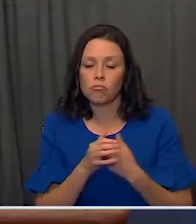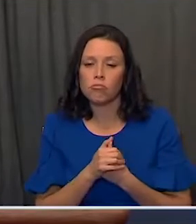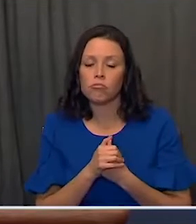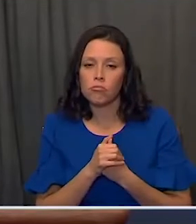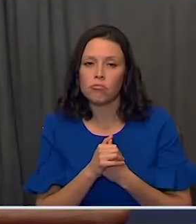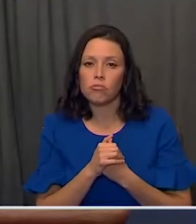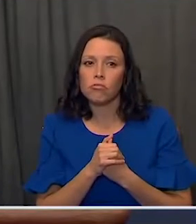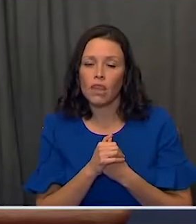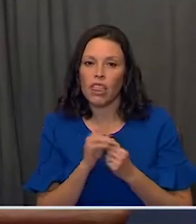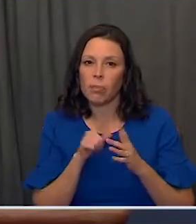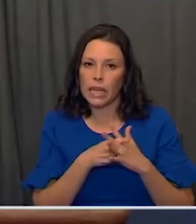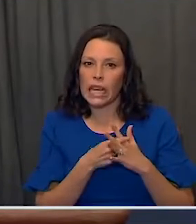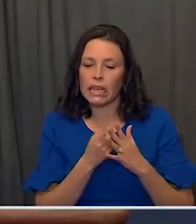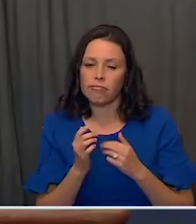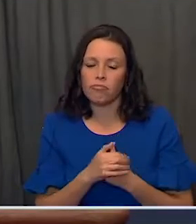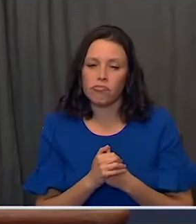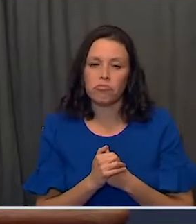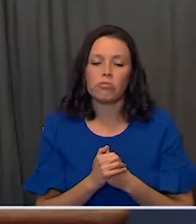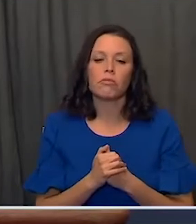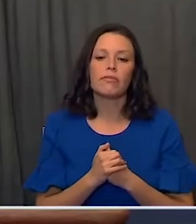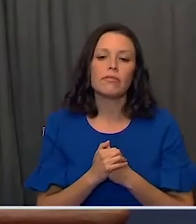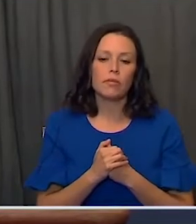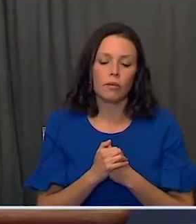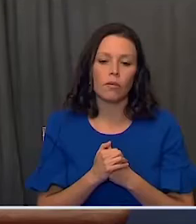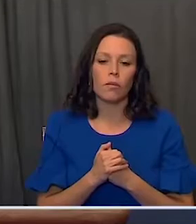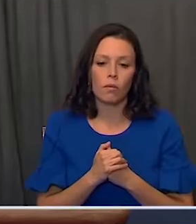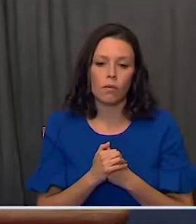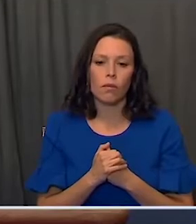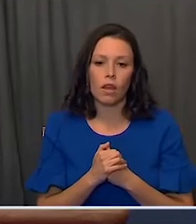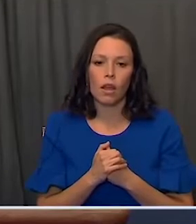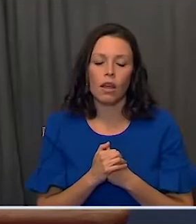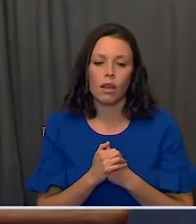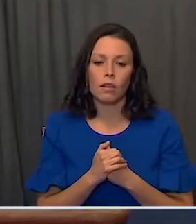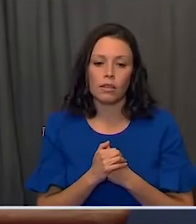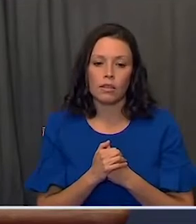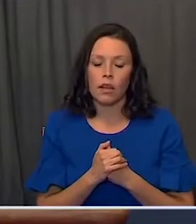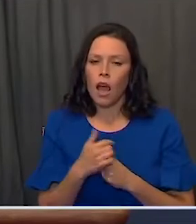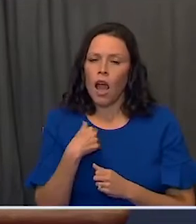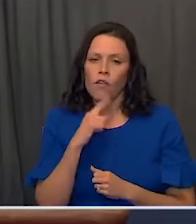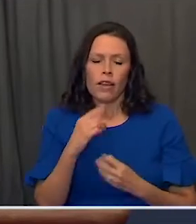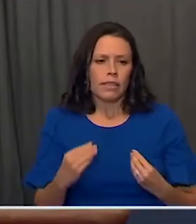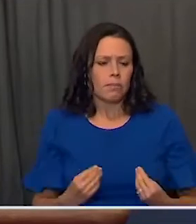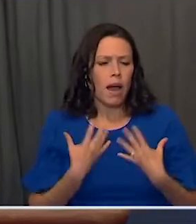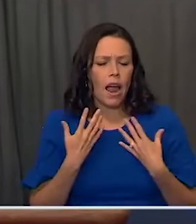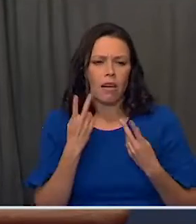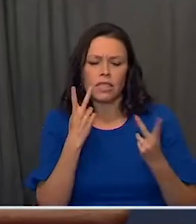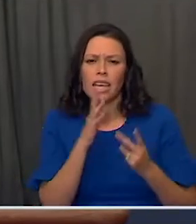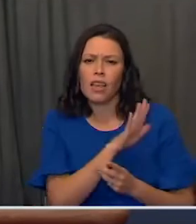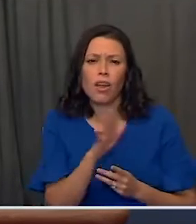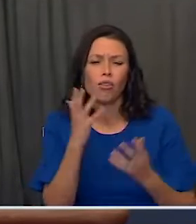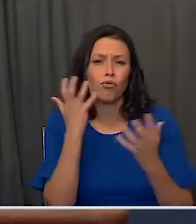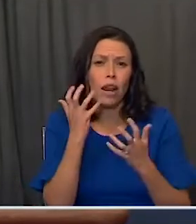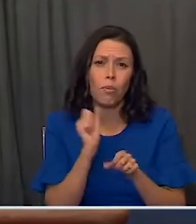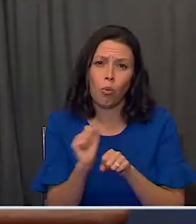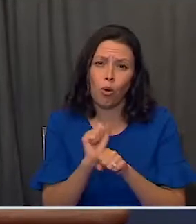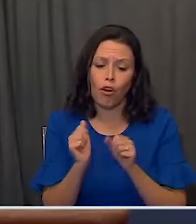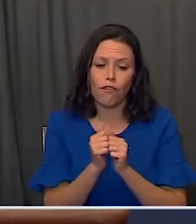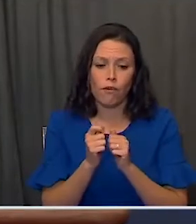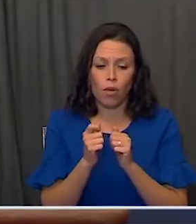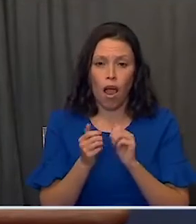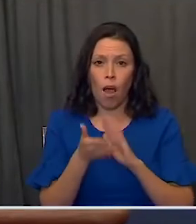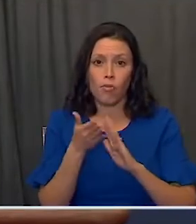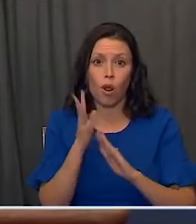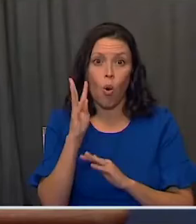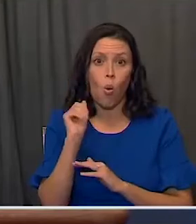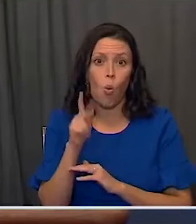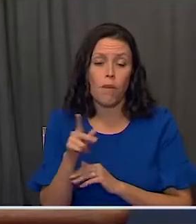at the early going. But it's truly inspiring to me to see the incredible work that Operation Warp Speed has done.